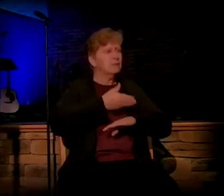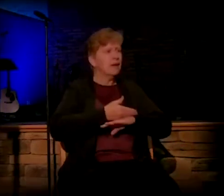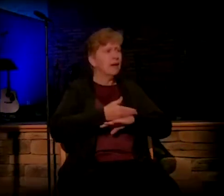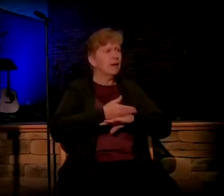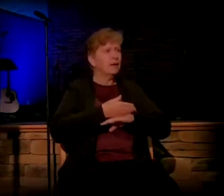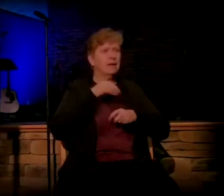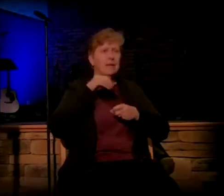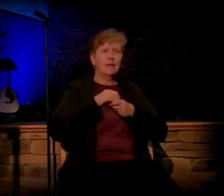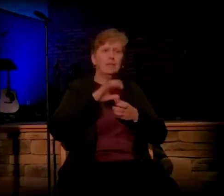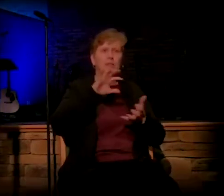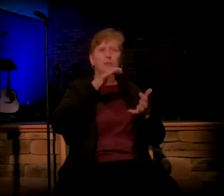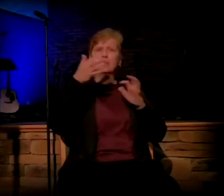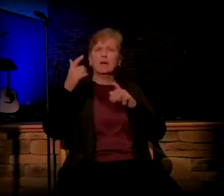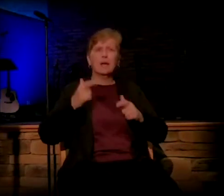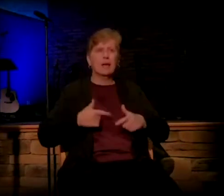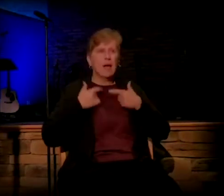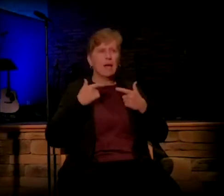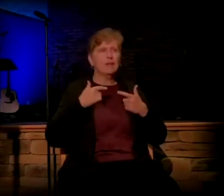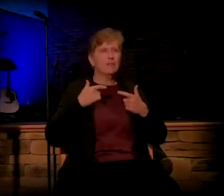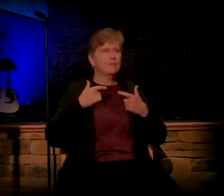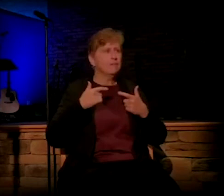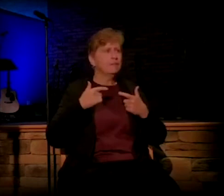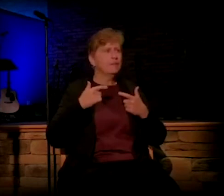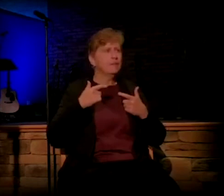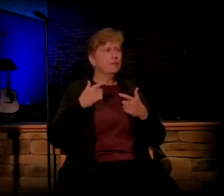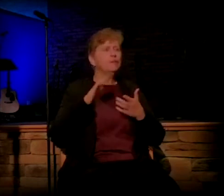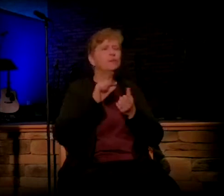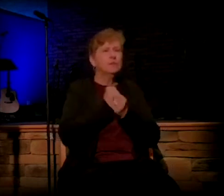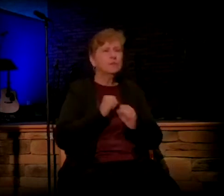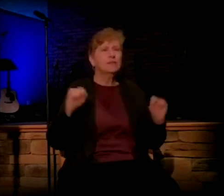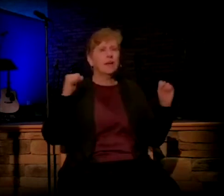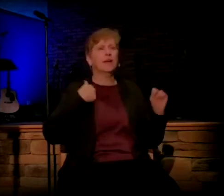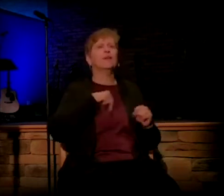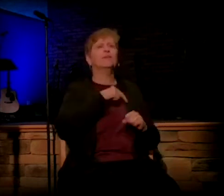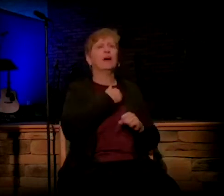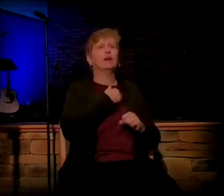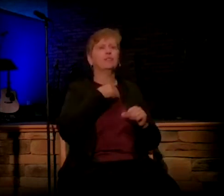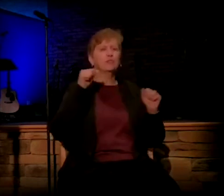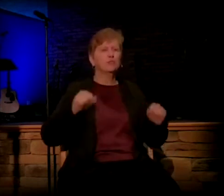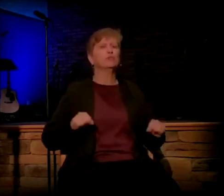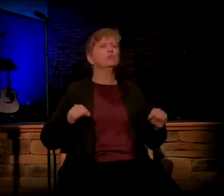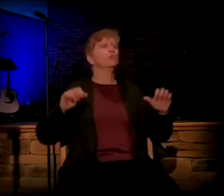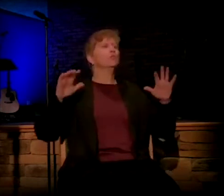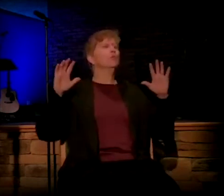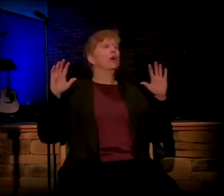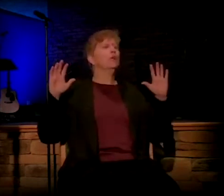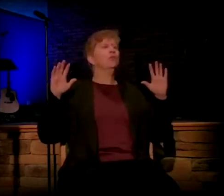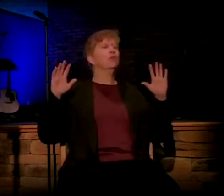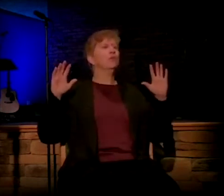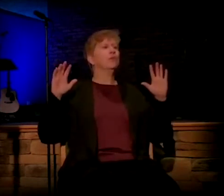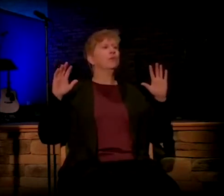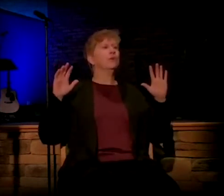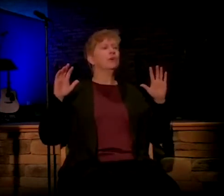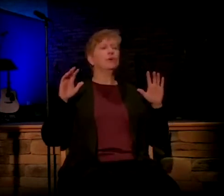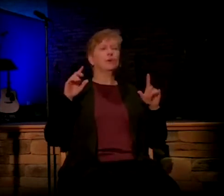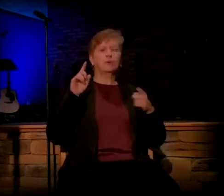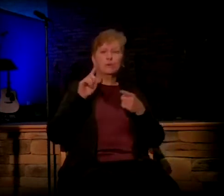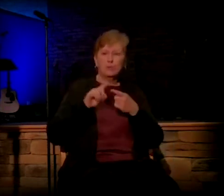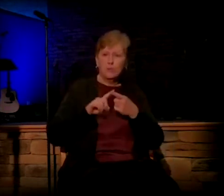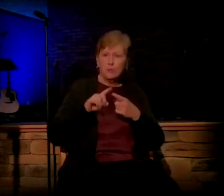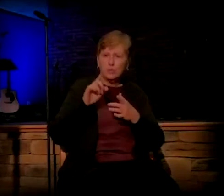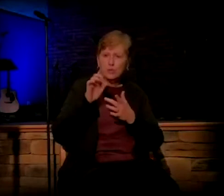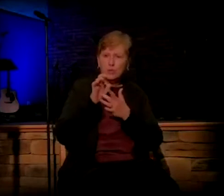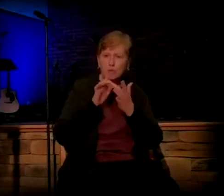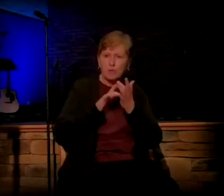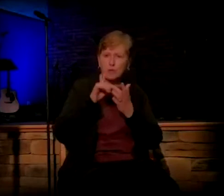turbulence of life and living to be our savior. Surrender to the one who went to a hill called Calvary